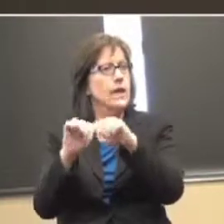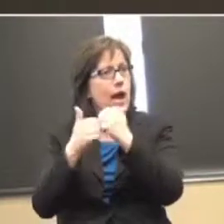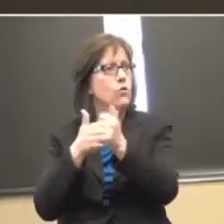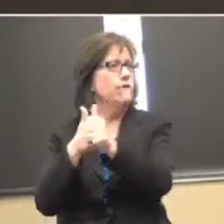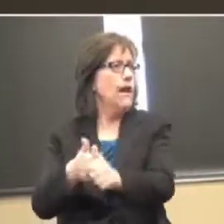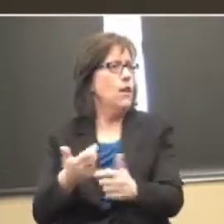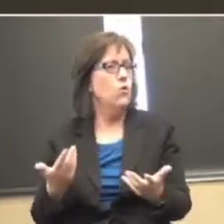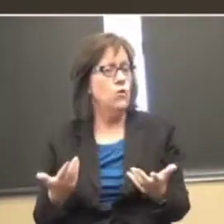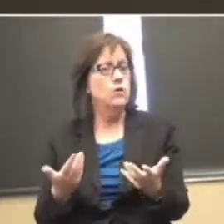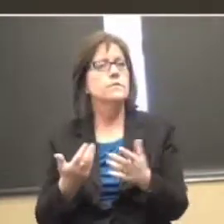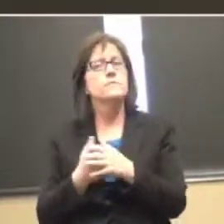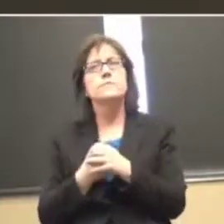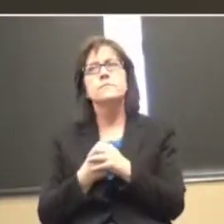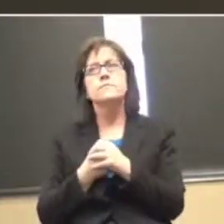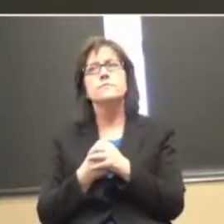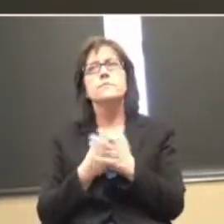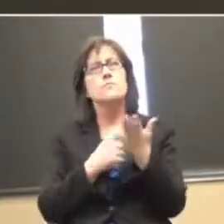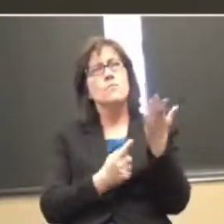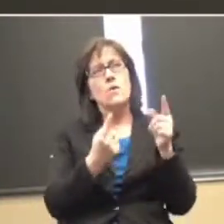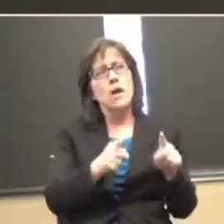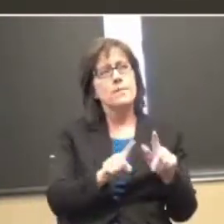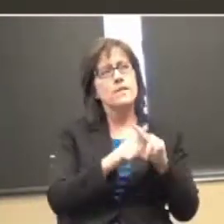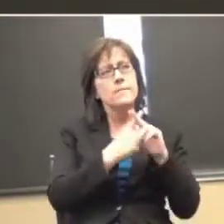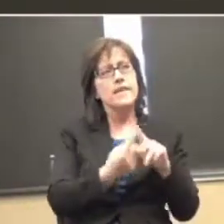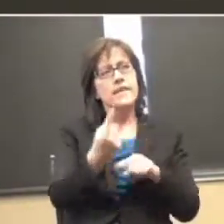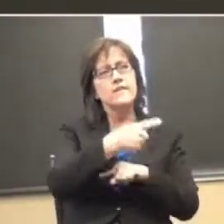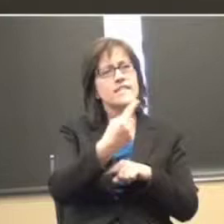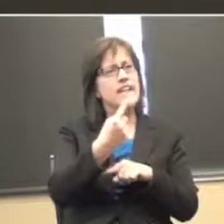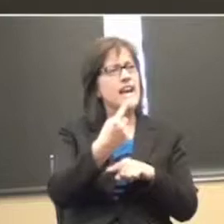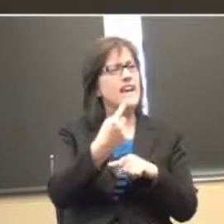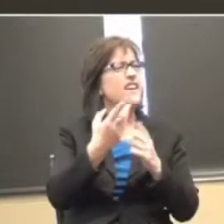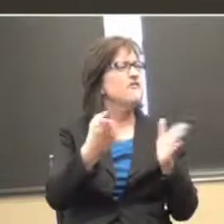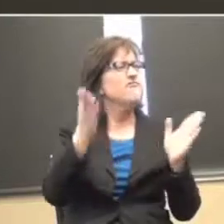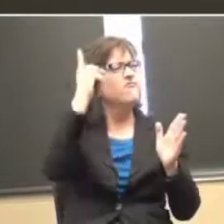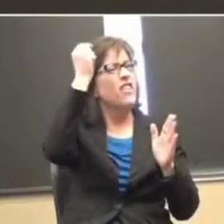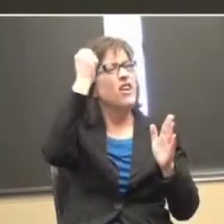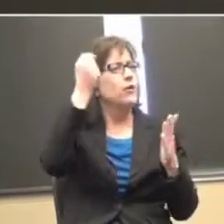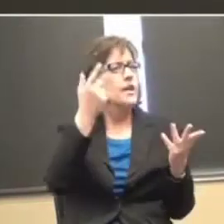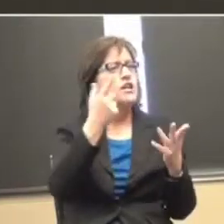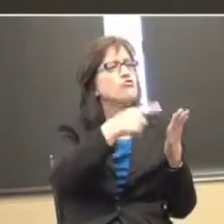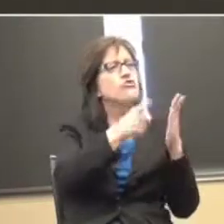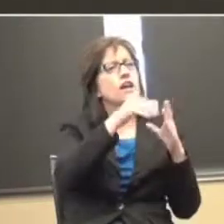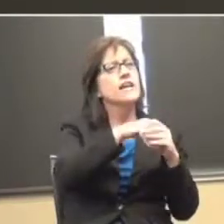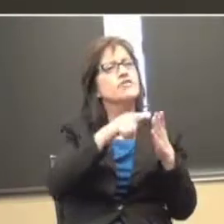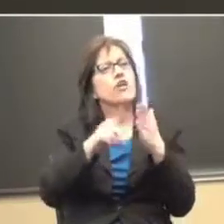happens in the beginning of the day, theoretically, in the check-in, check-out system?